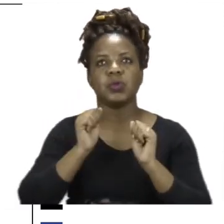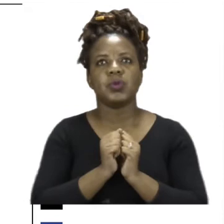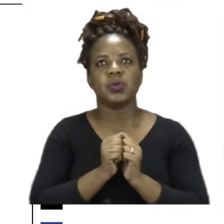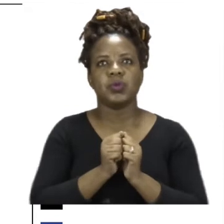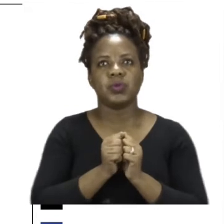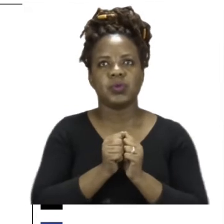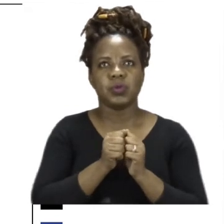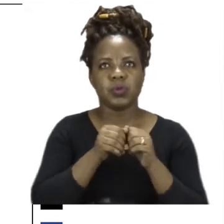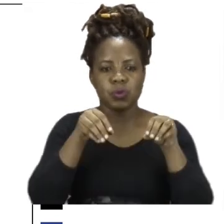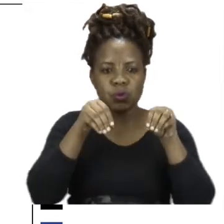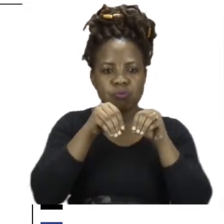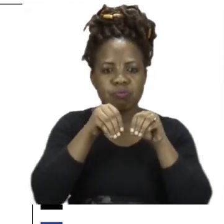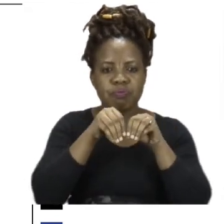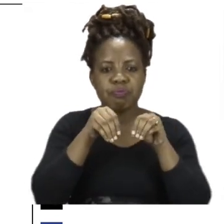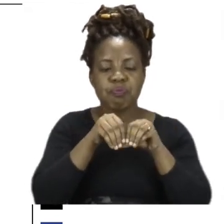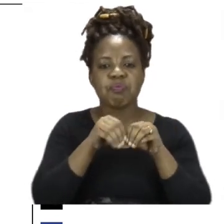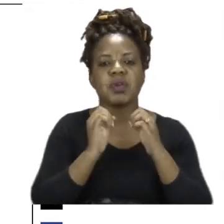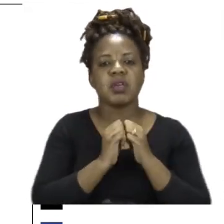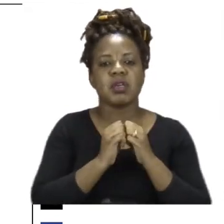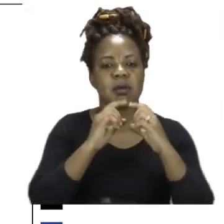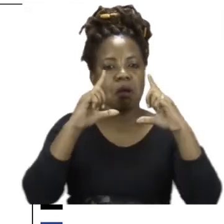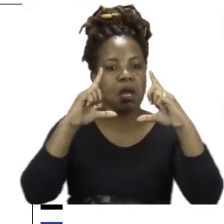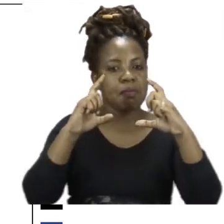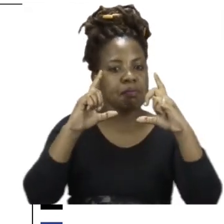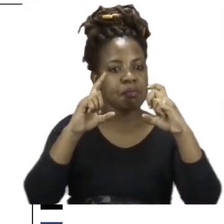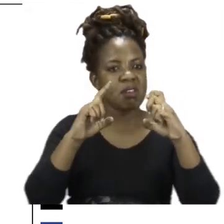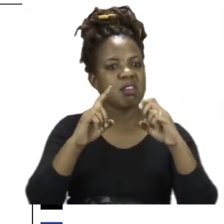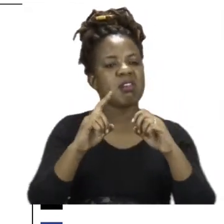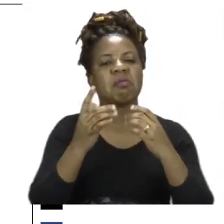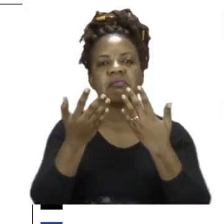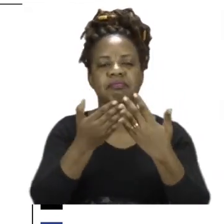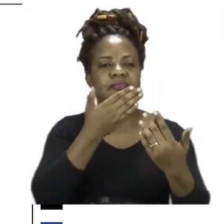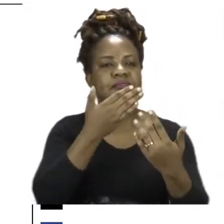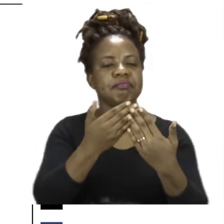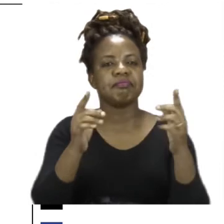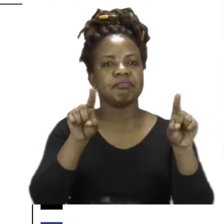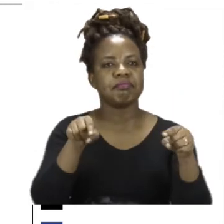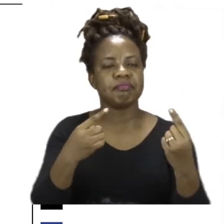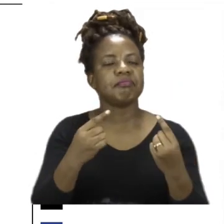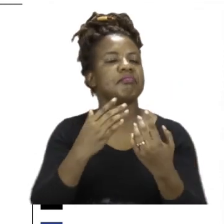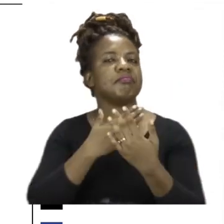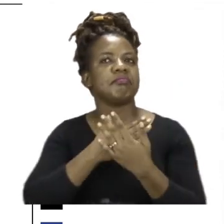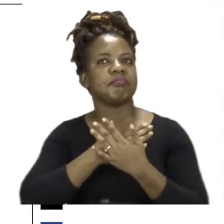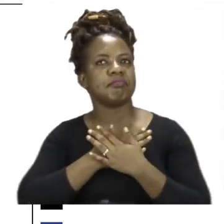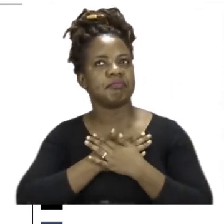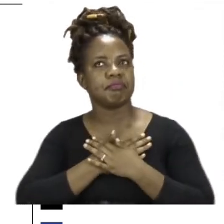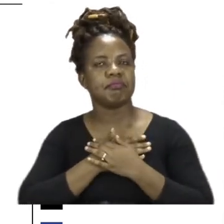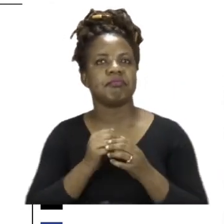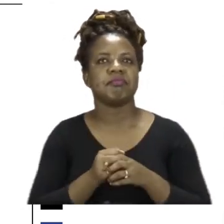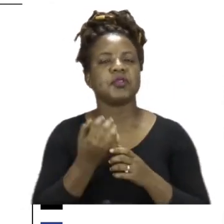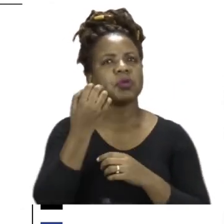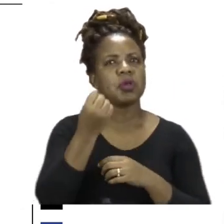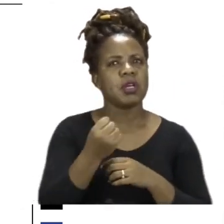anything you like. Now as you can see, we have different sizes of the